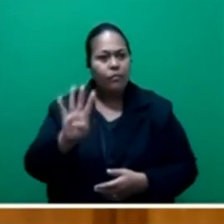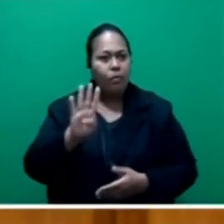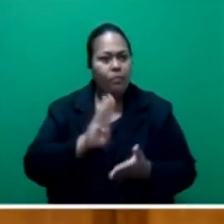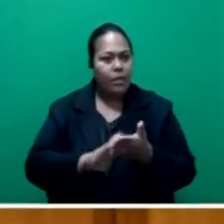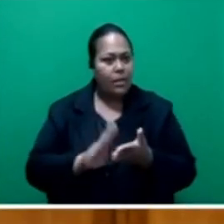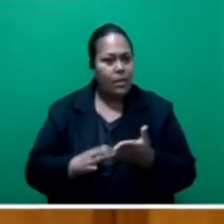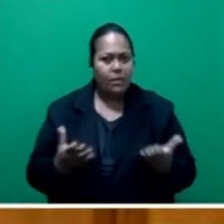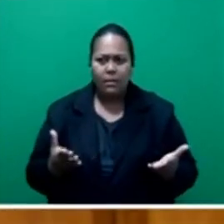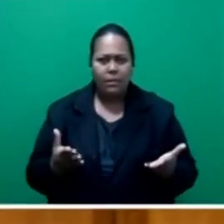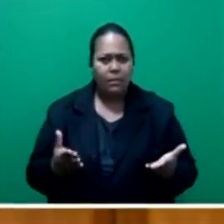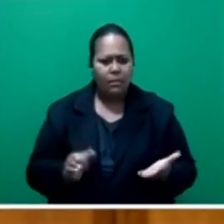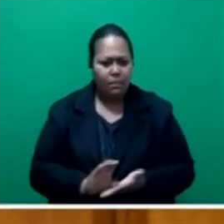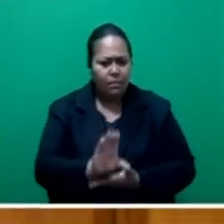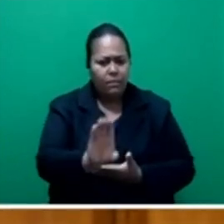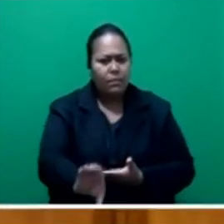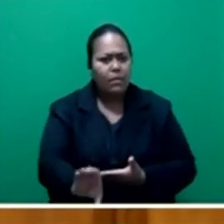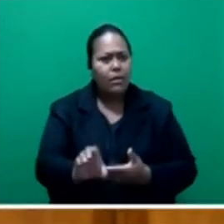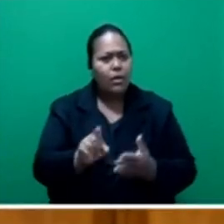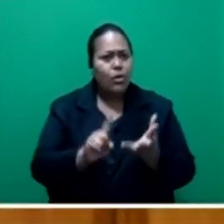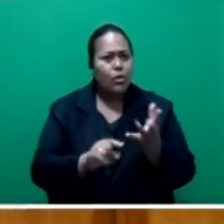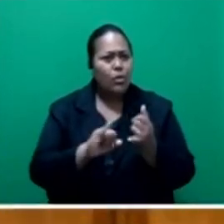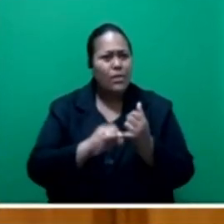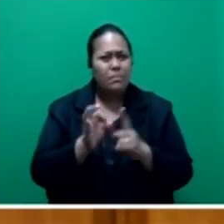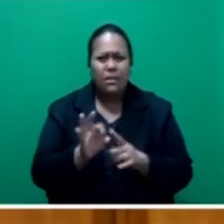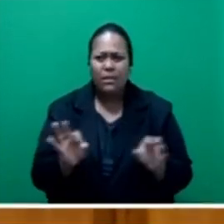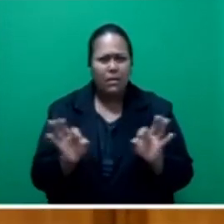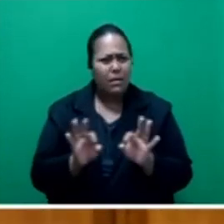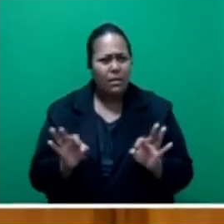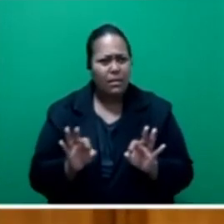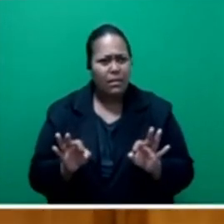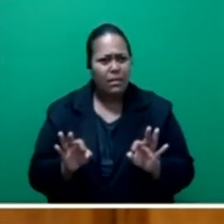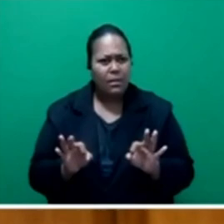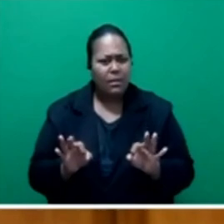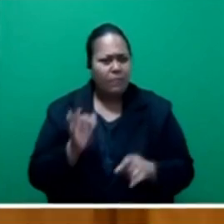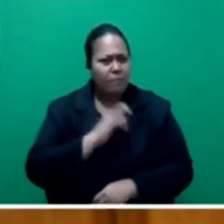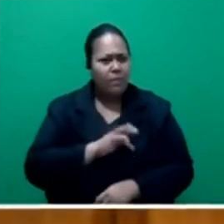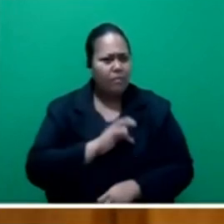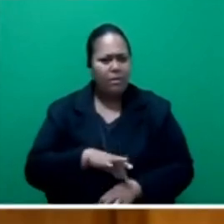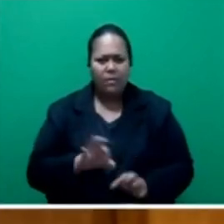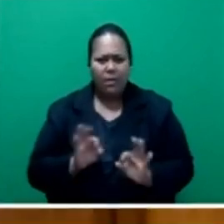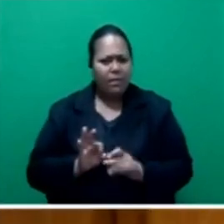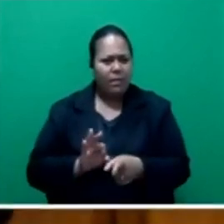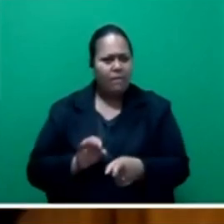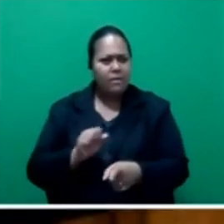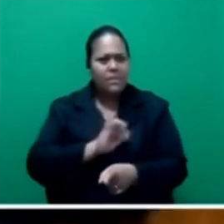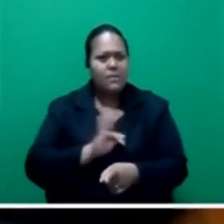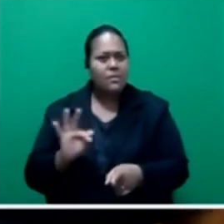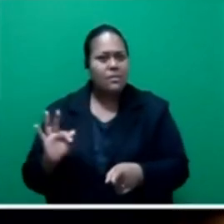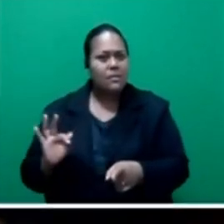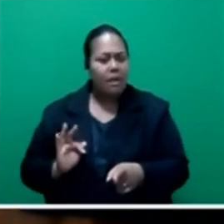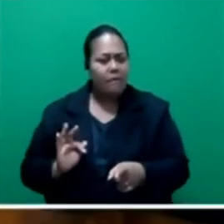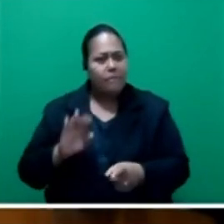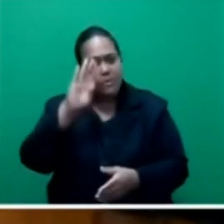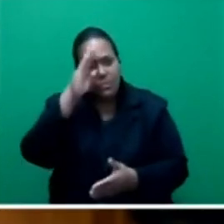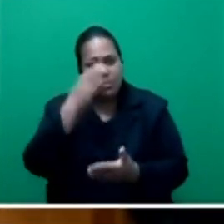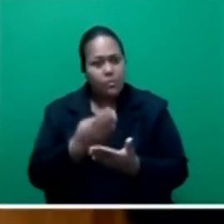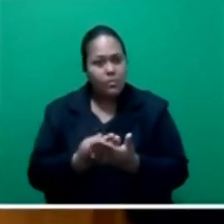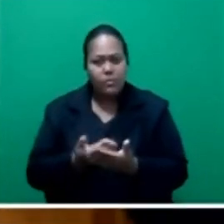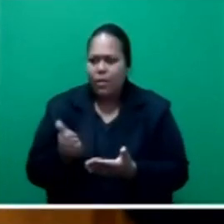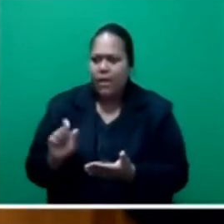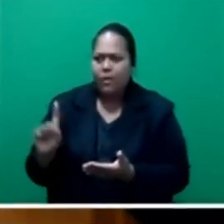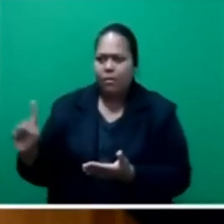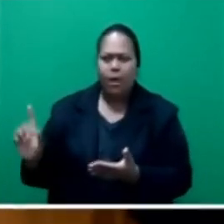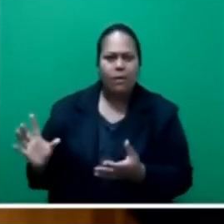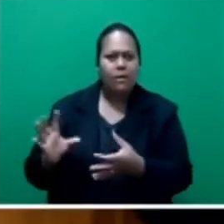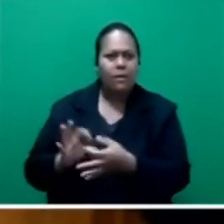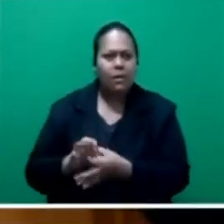are not beneficial to the students, the staff, the university, or anyone associated with the